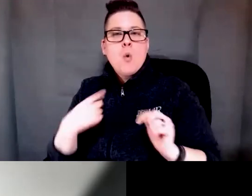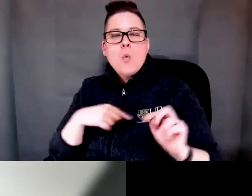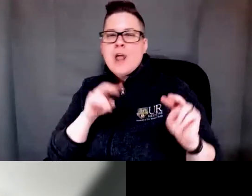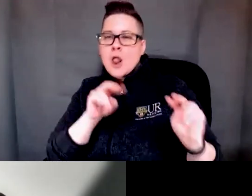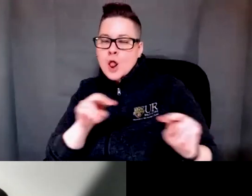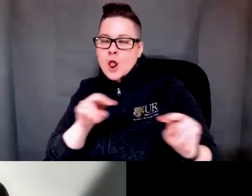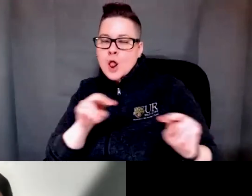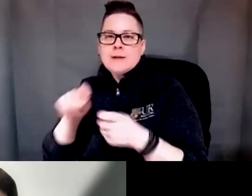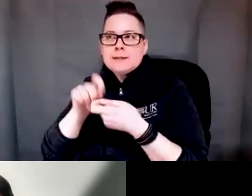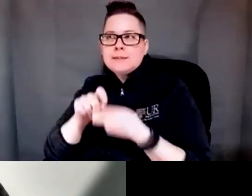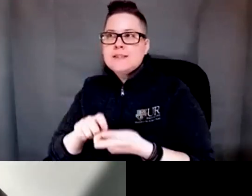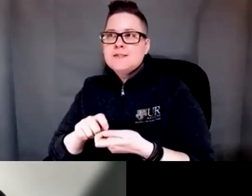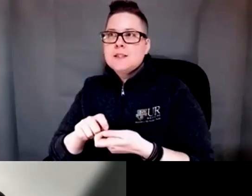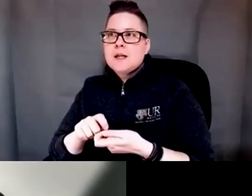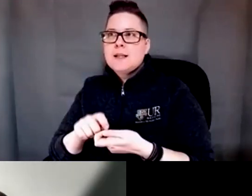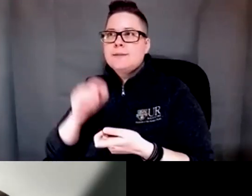specifically